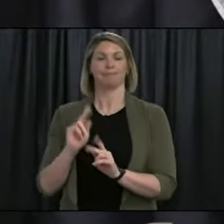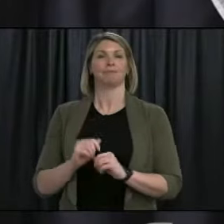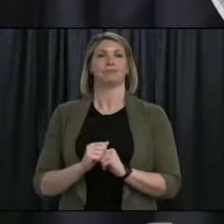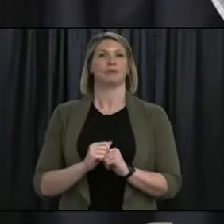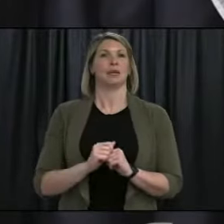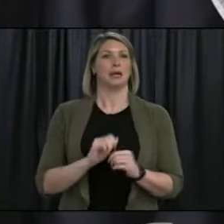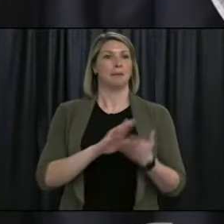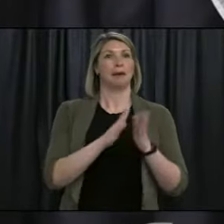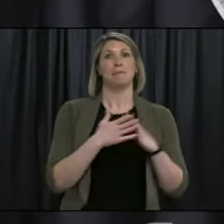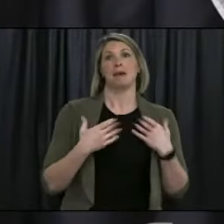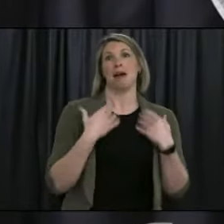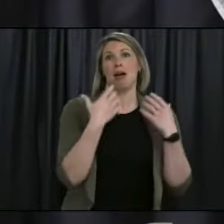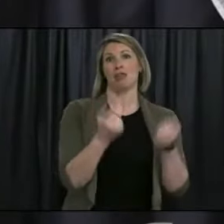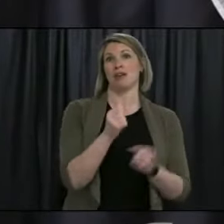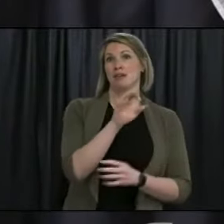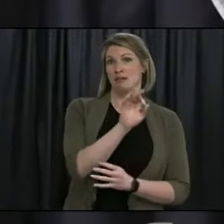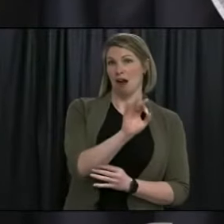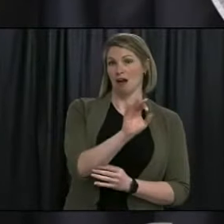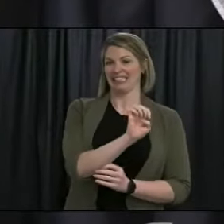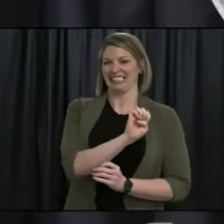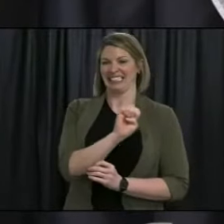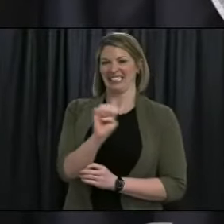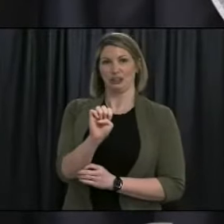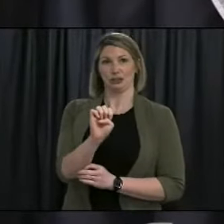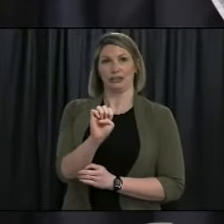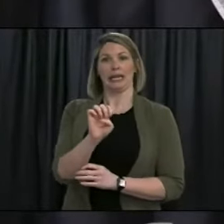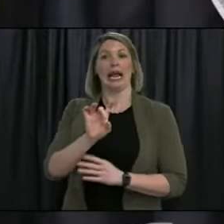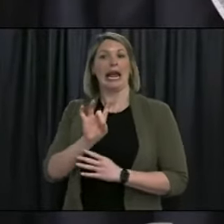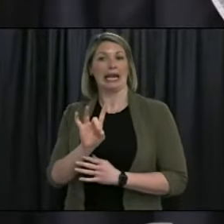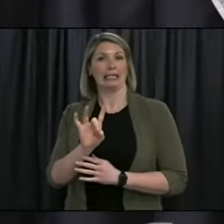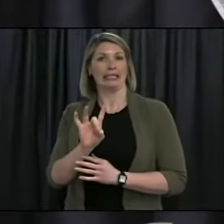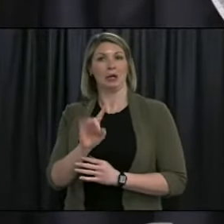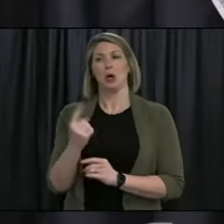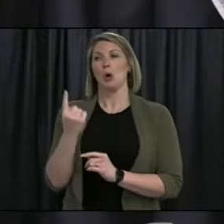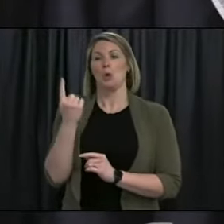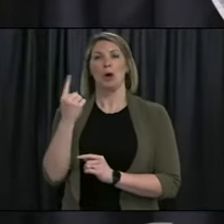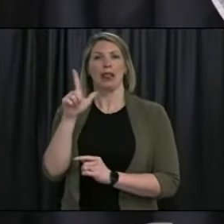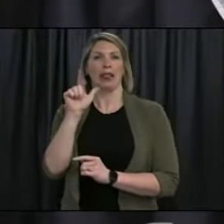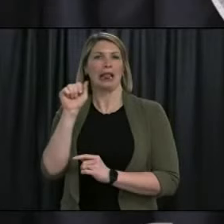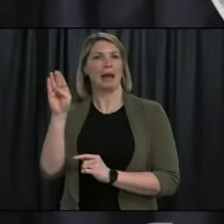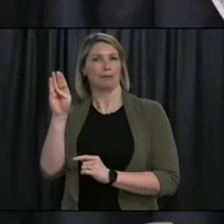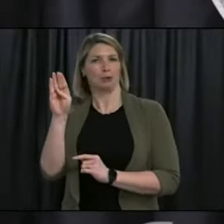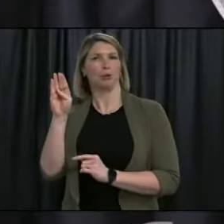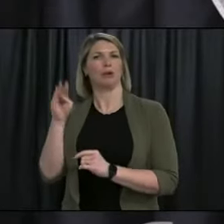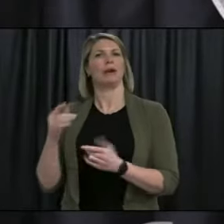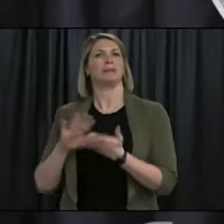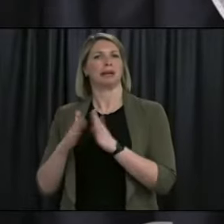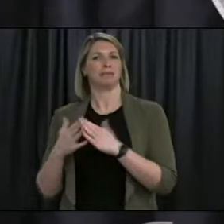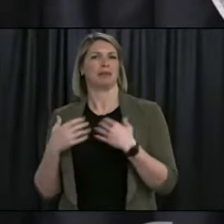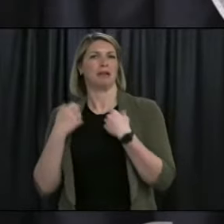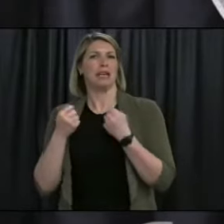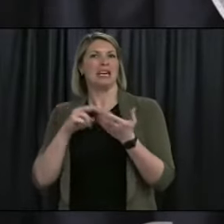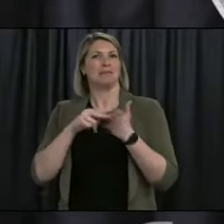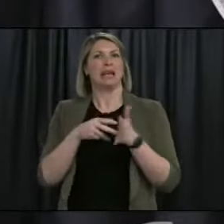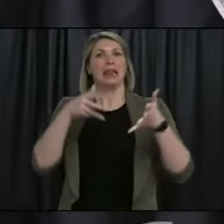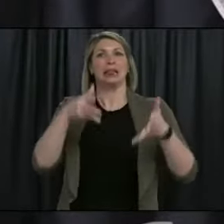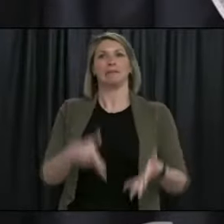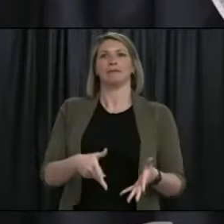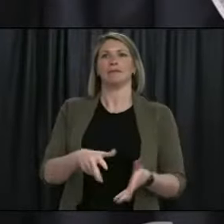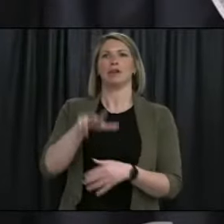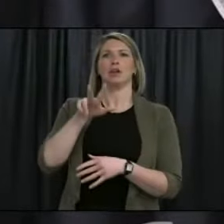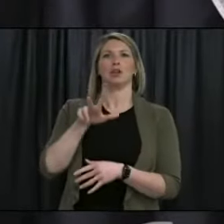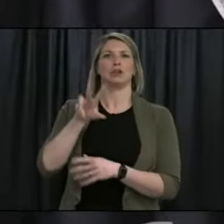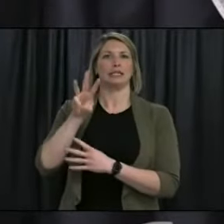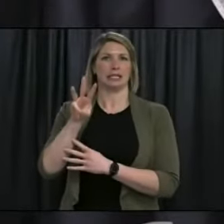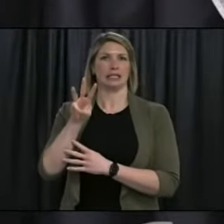been nine new recoveries, eight in Eastern Health and one in Labrador-Granville Health, leaving 36 active cases in the province. Two people are in